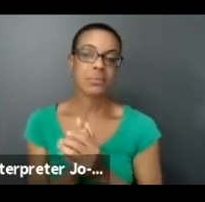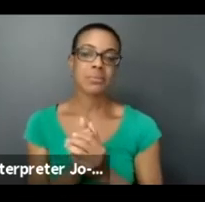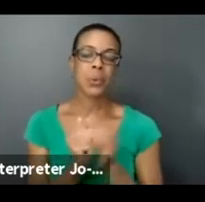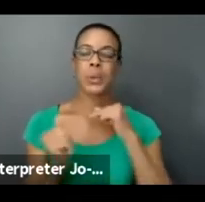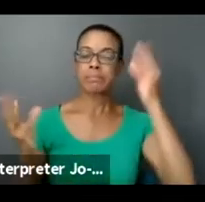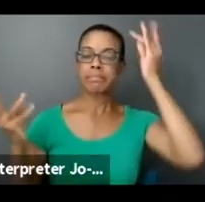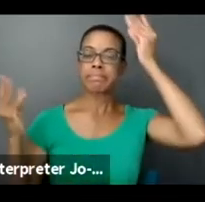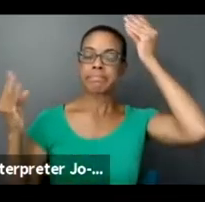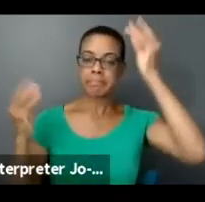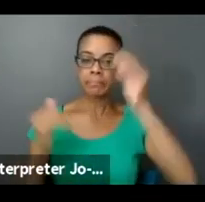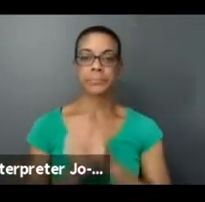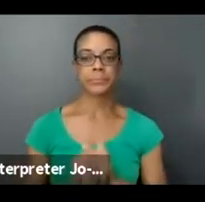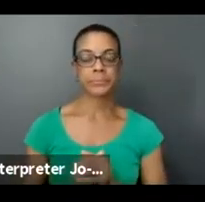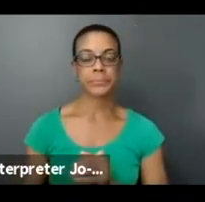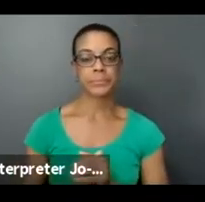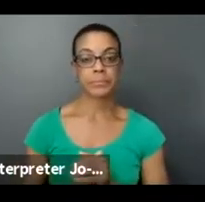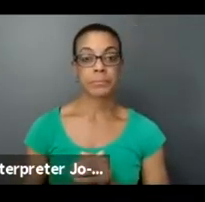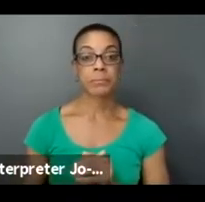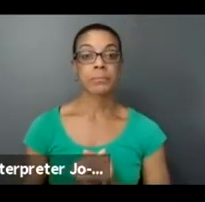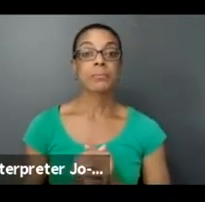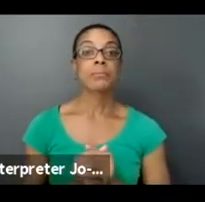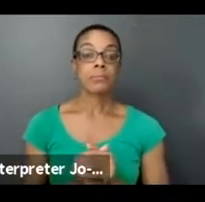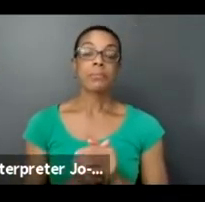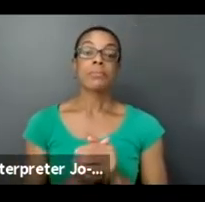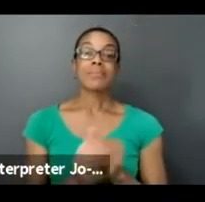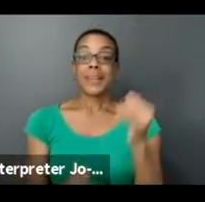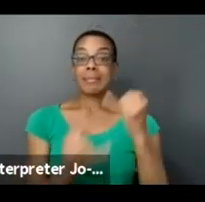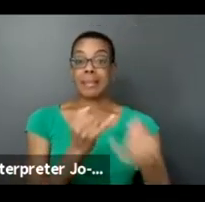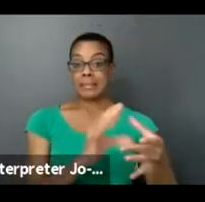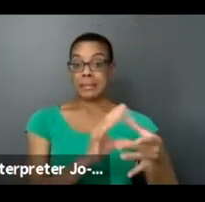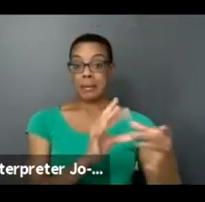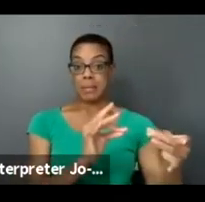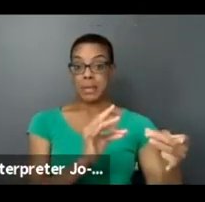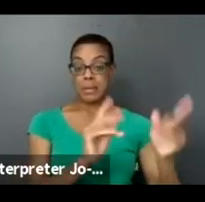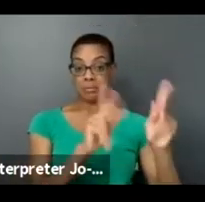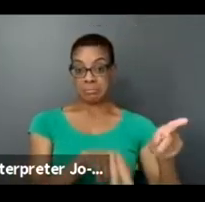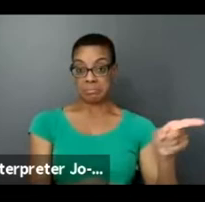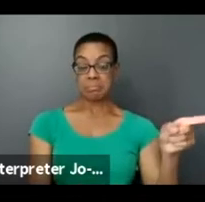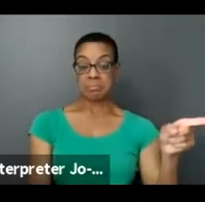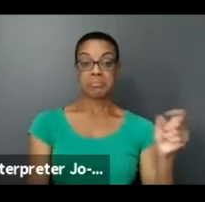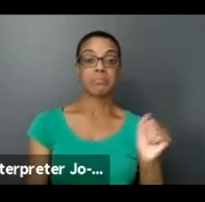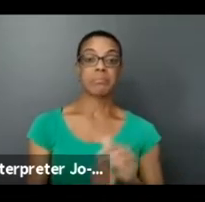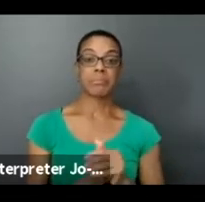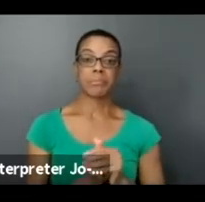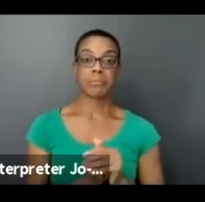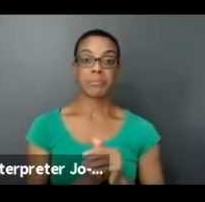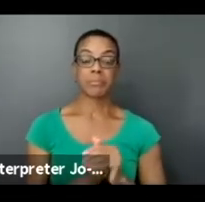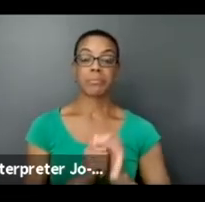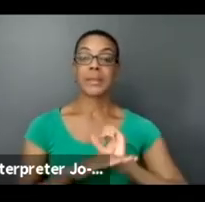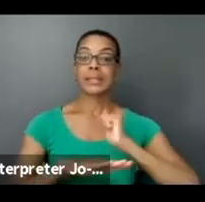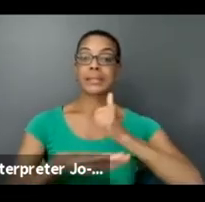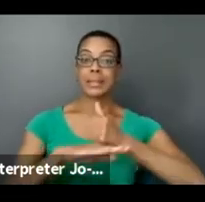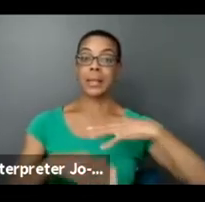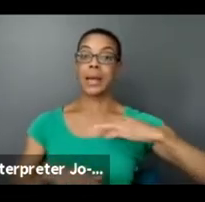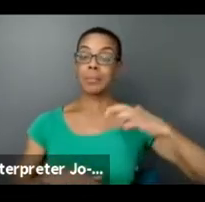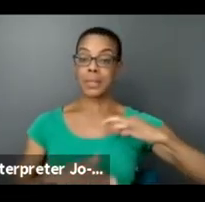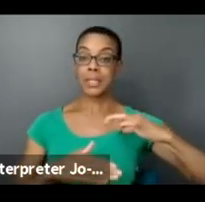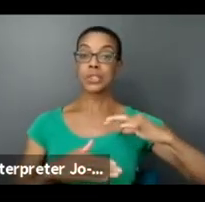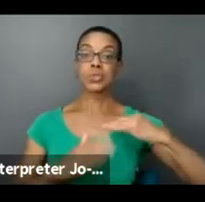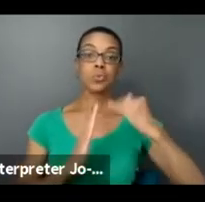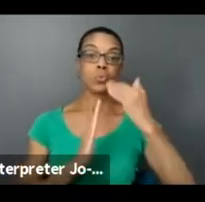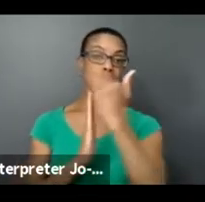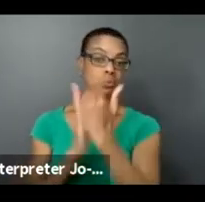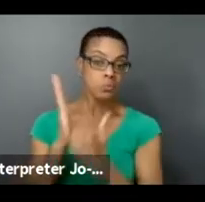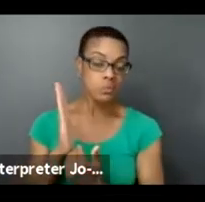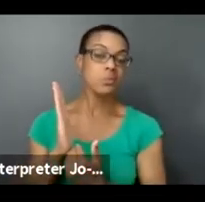considering. And the last thing I want to share is another person shared that creating funding application guidelines that